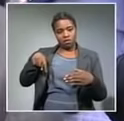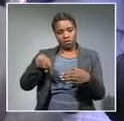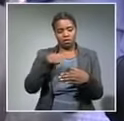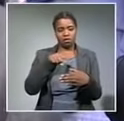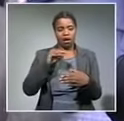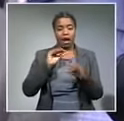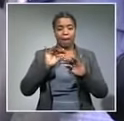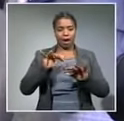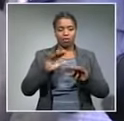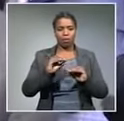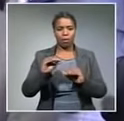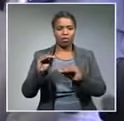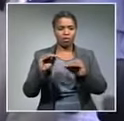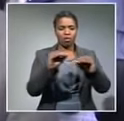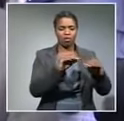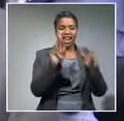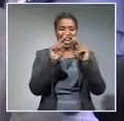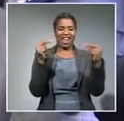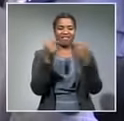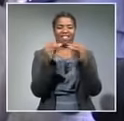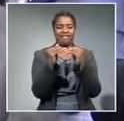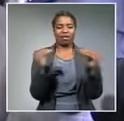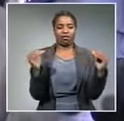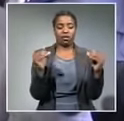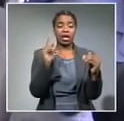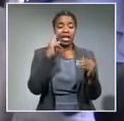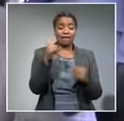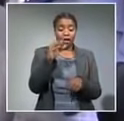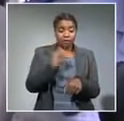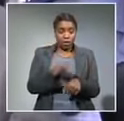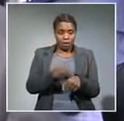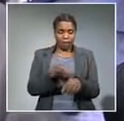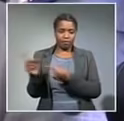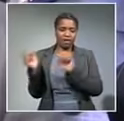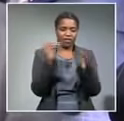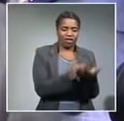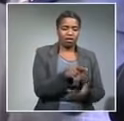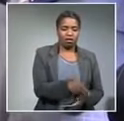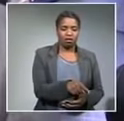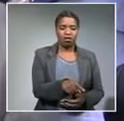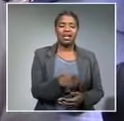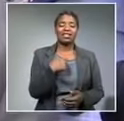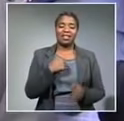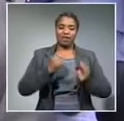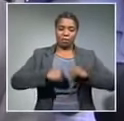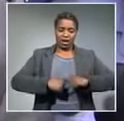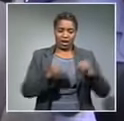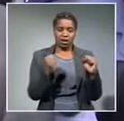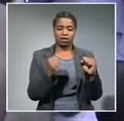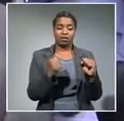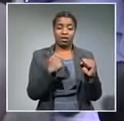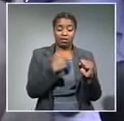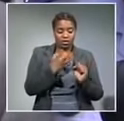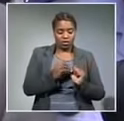move it could be national level where there is a problem we move them there we agree that we have